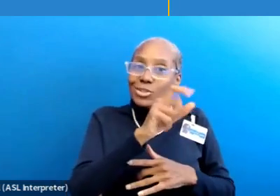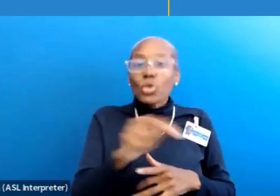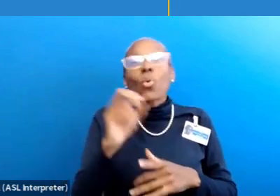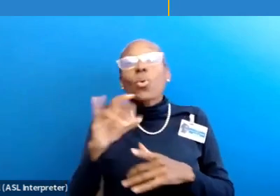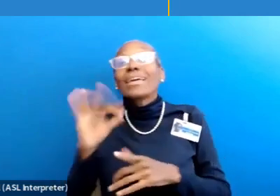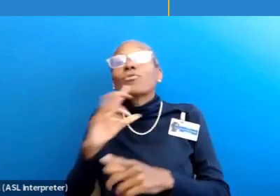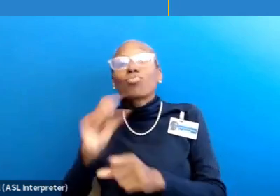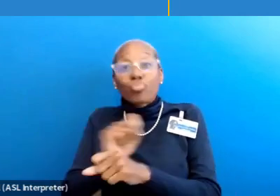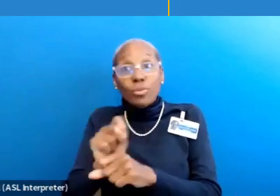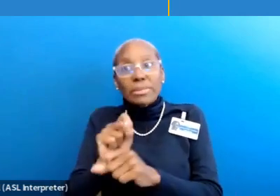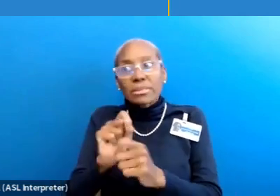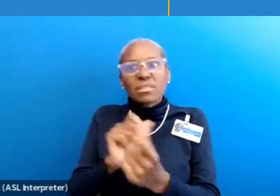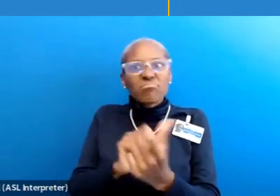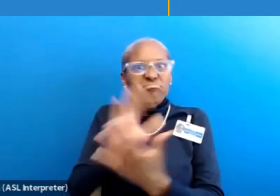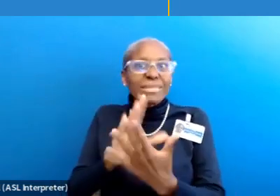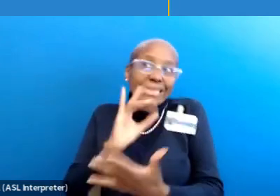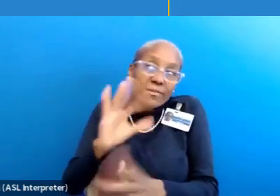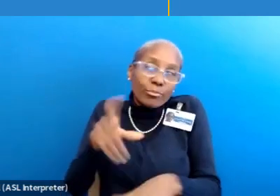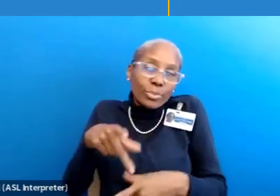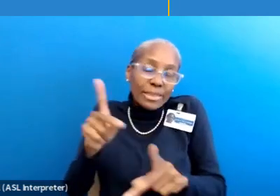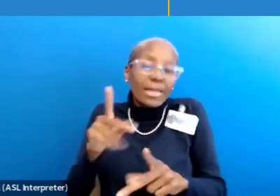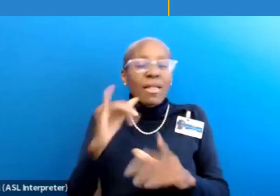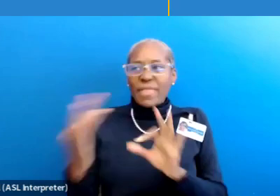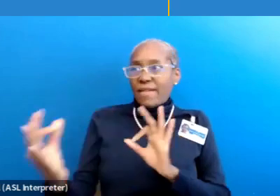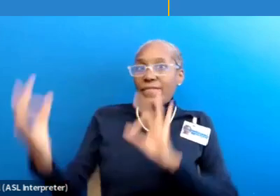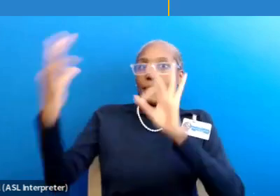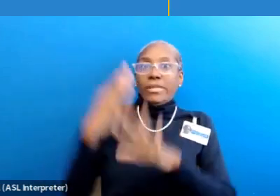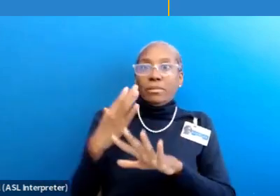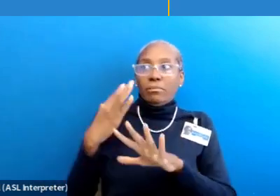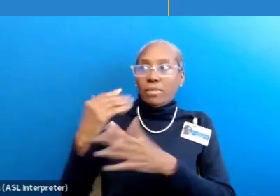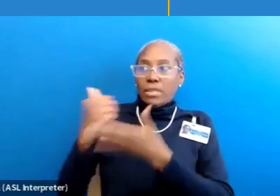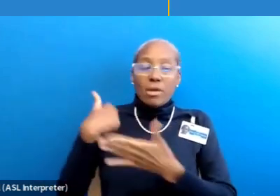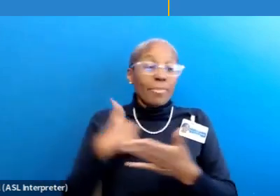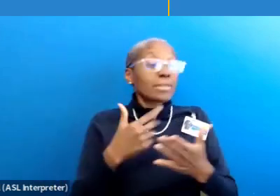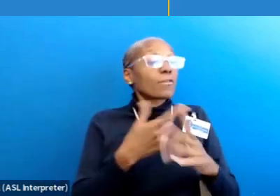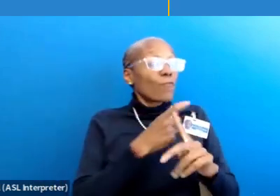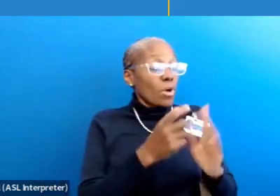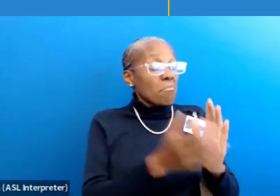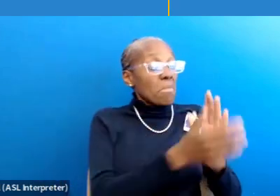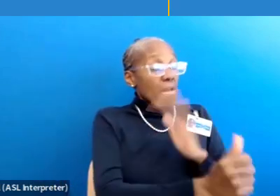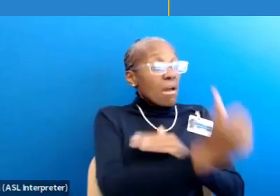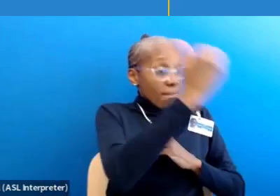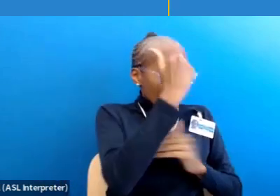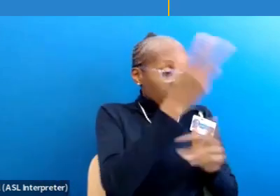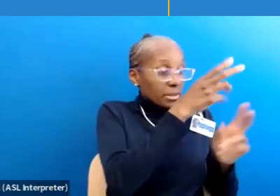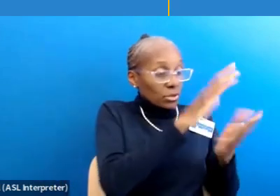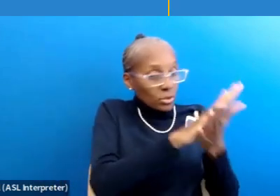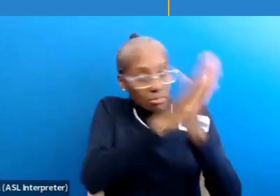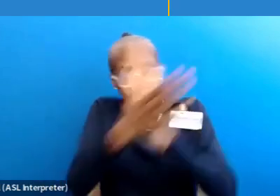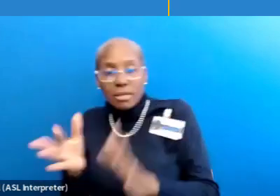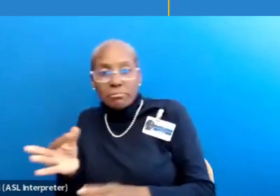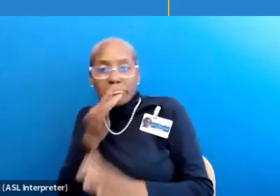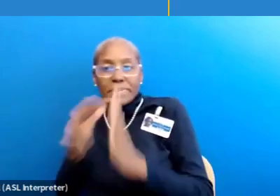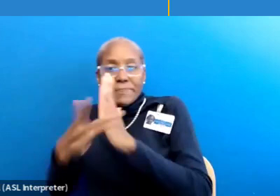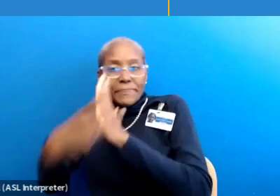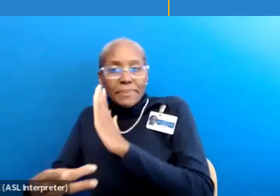that feedback can really accelerate our our movement from competence to mastery? Are we open to